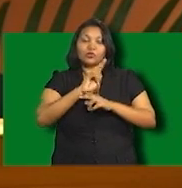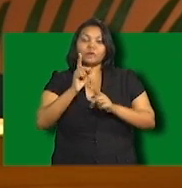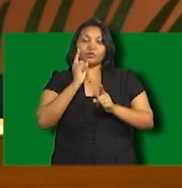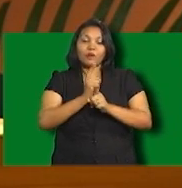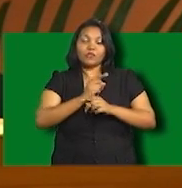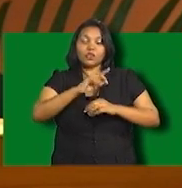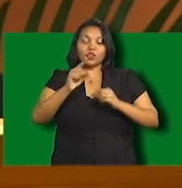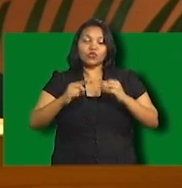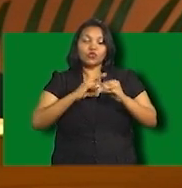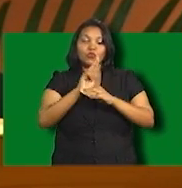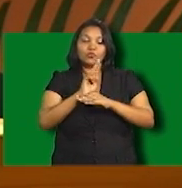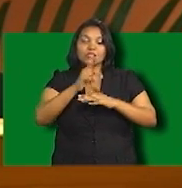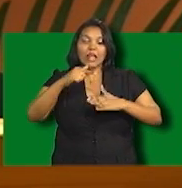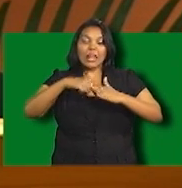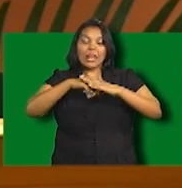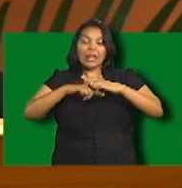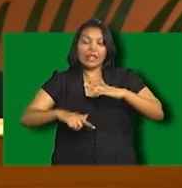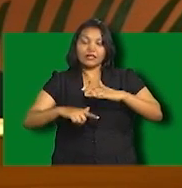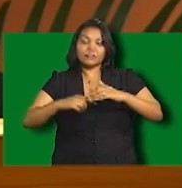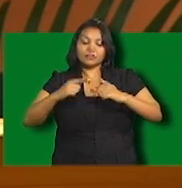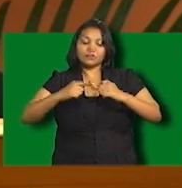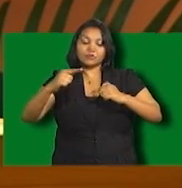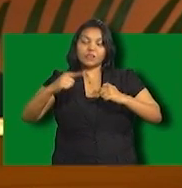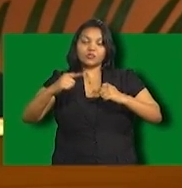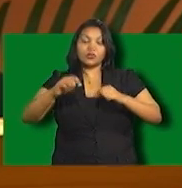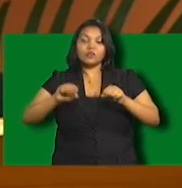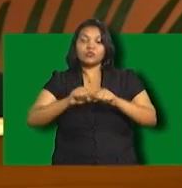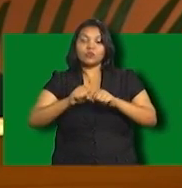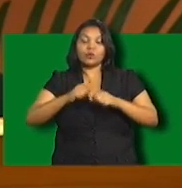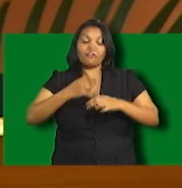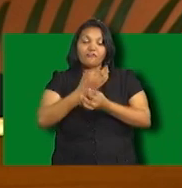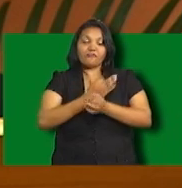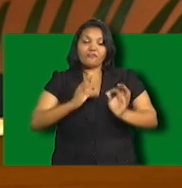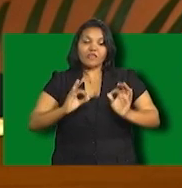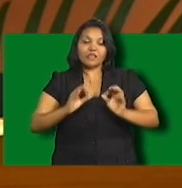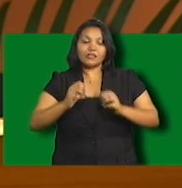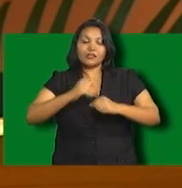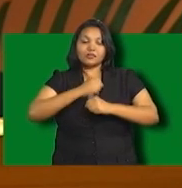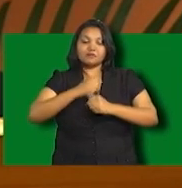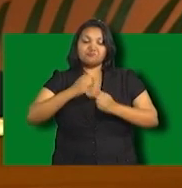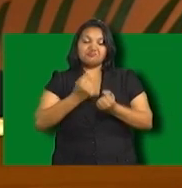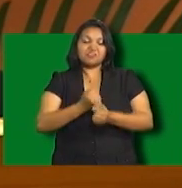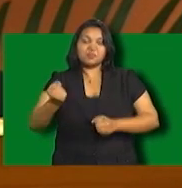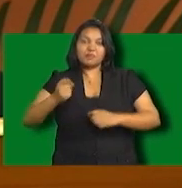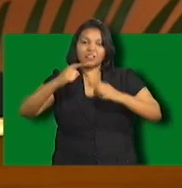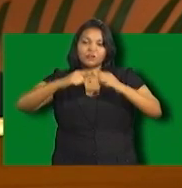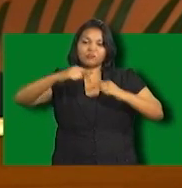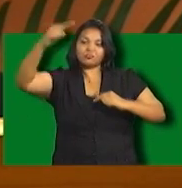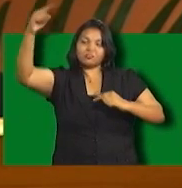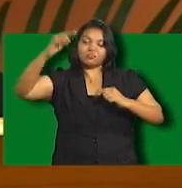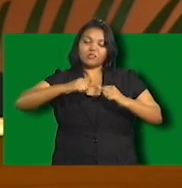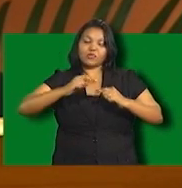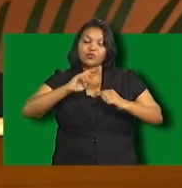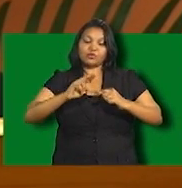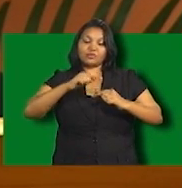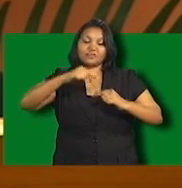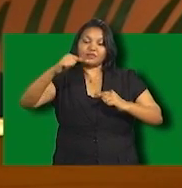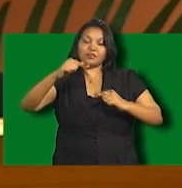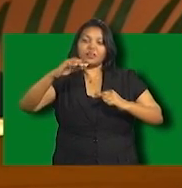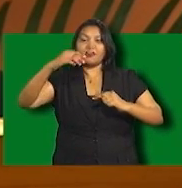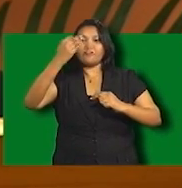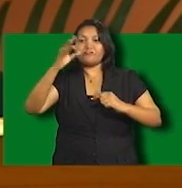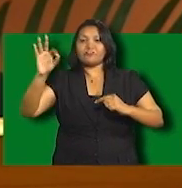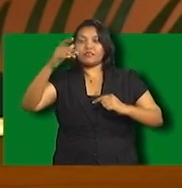When you use less channels, you're able to relinquish or free up channels that you don't necessarily need. And this is what we term digital